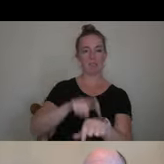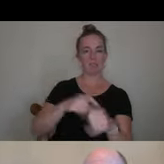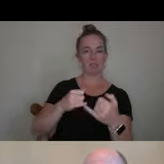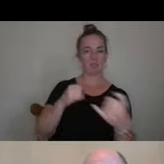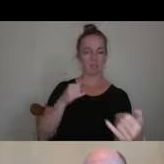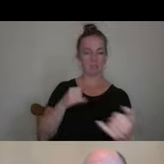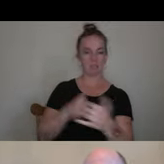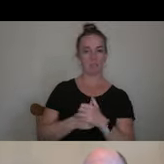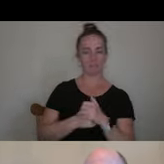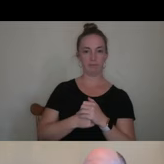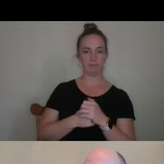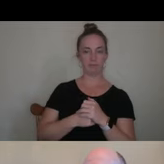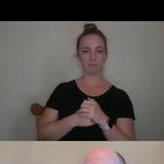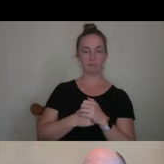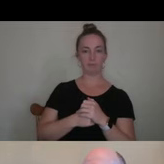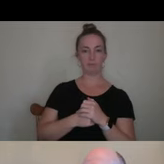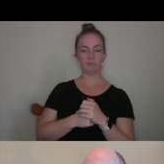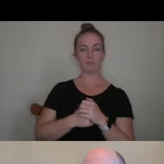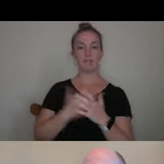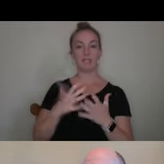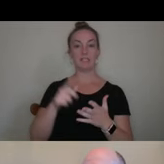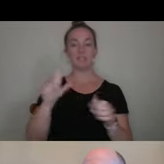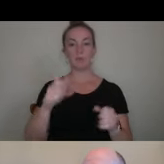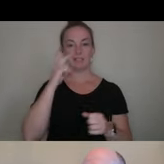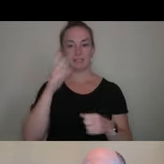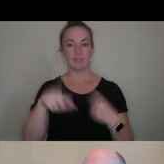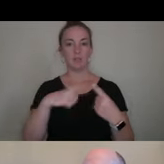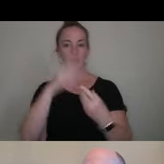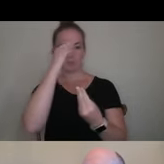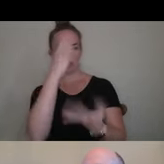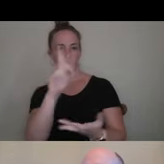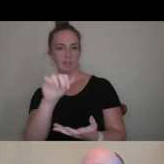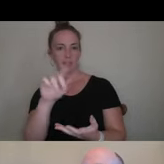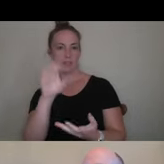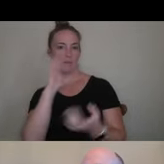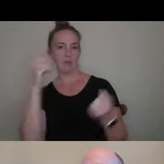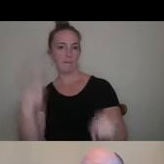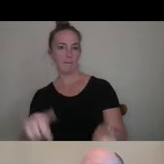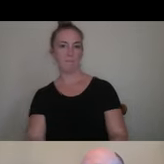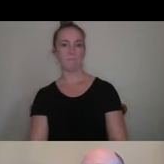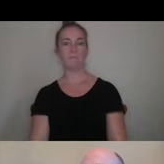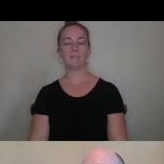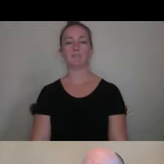application. And then you can see when notification dates will happen. Um,